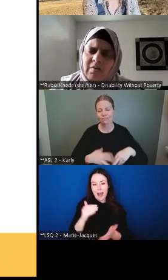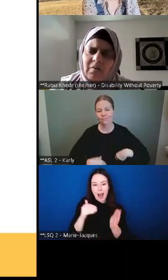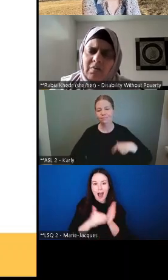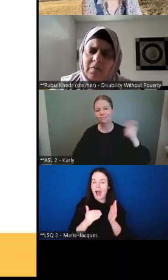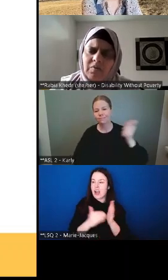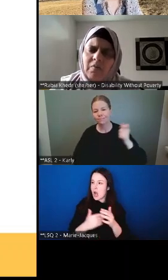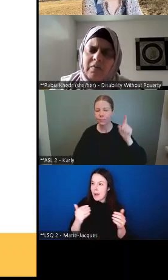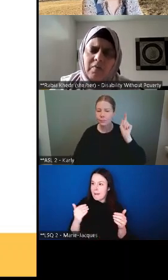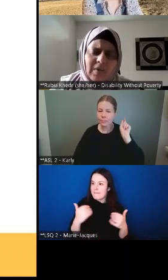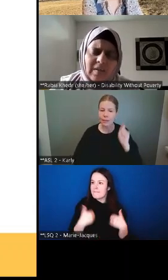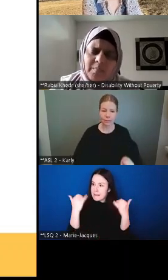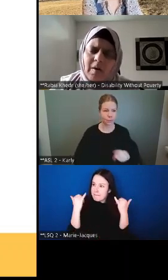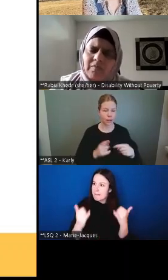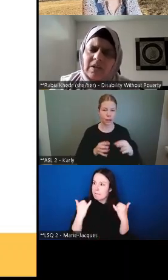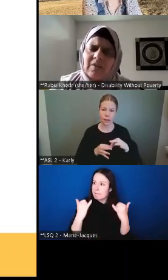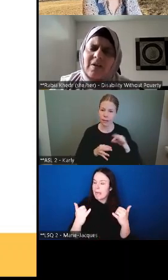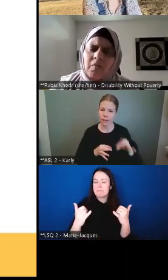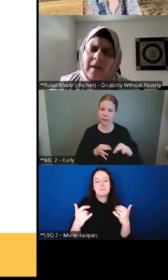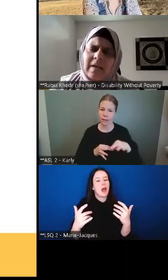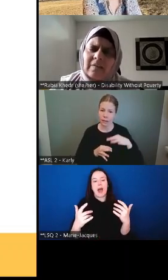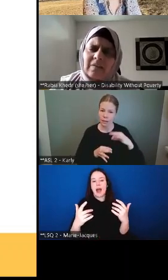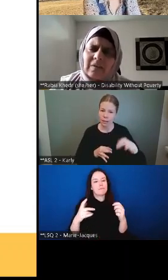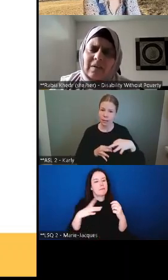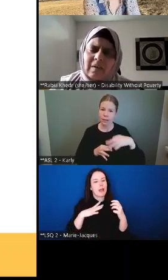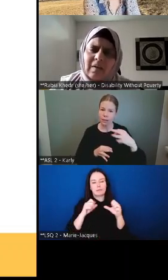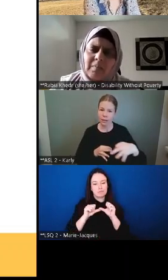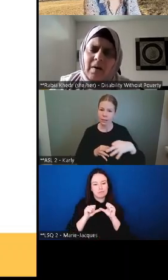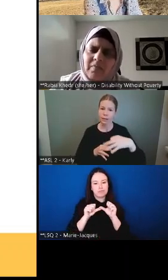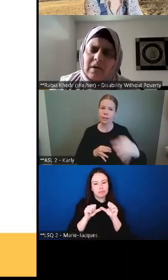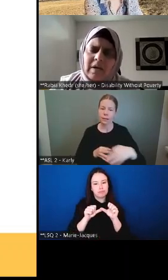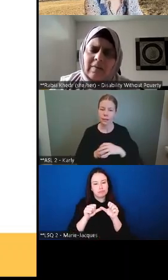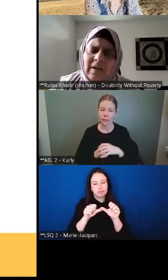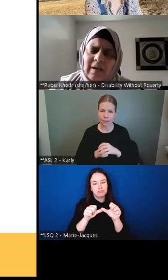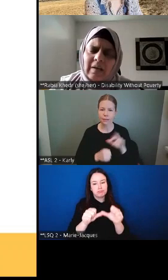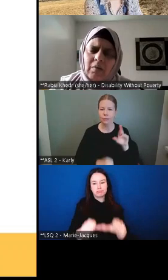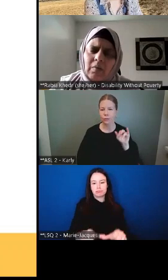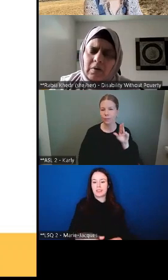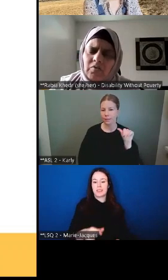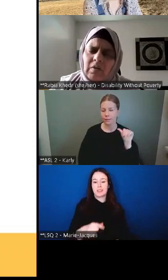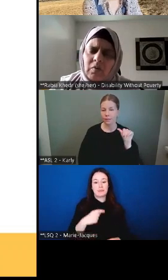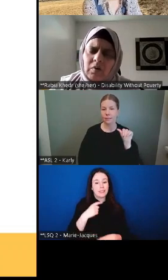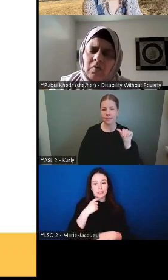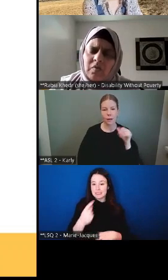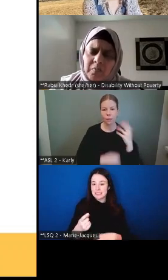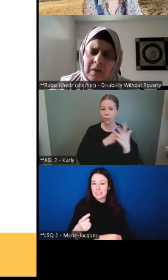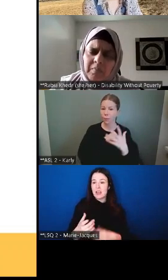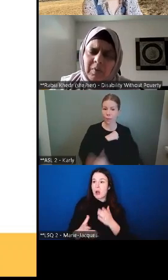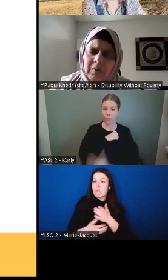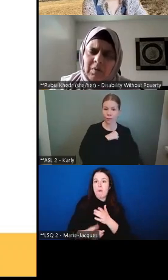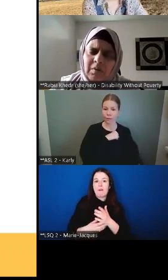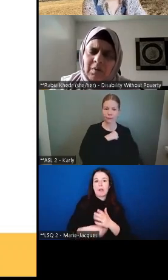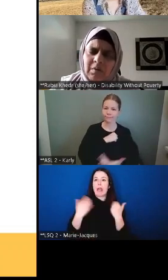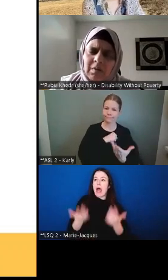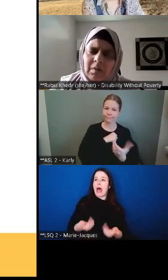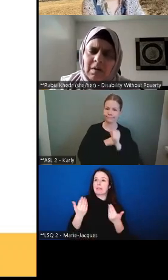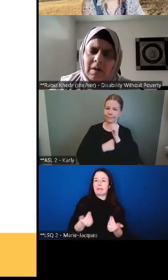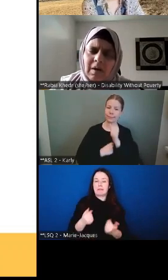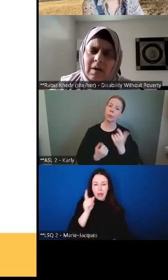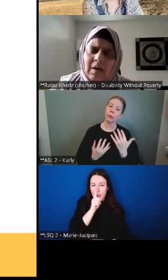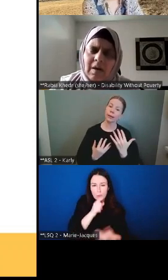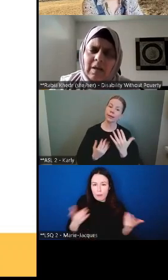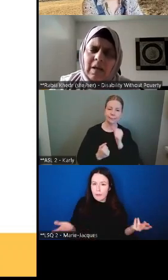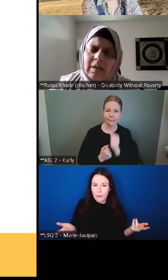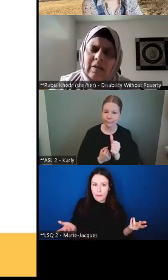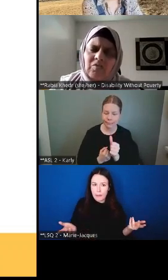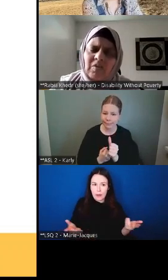Michelle, Michelle, we've always said that poverty does not wait. Poverty is getting worse and worse for people. Yeah.